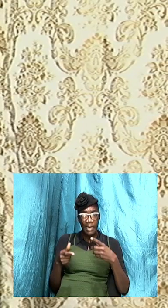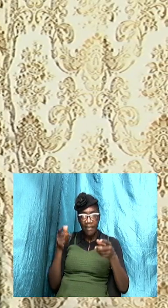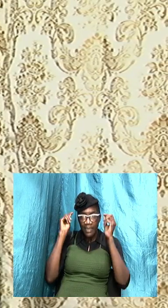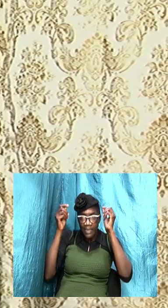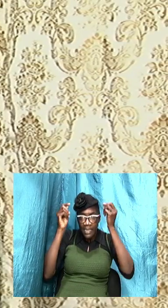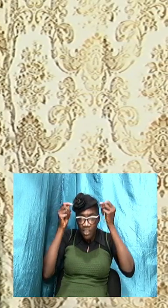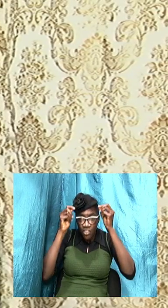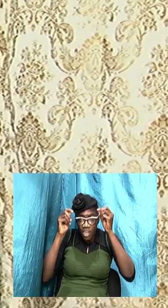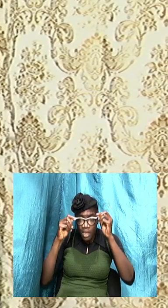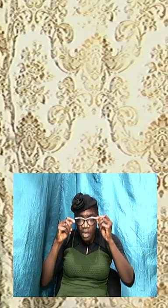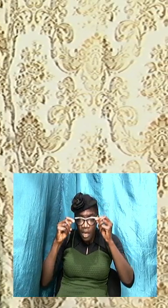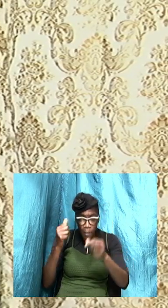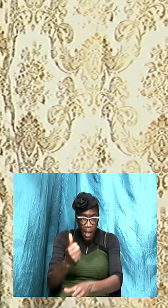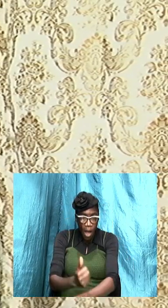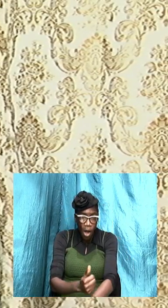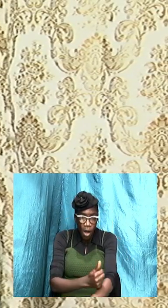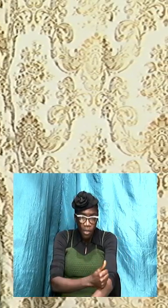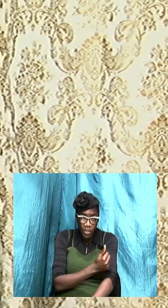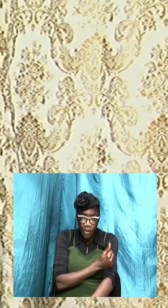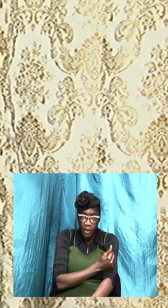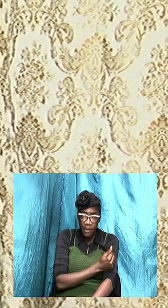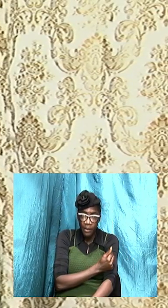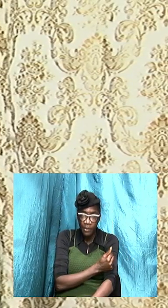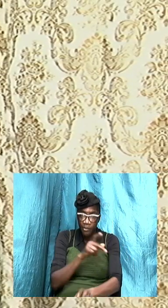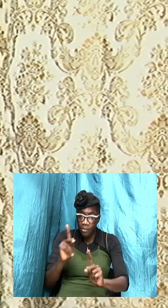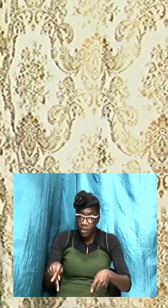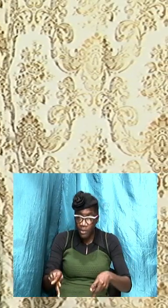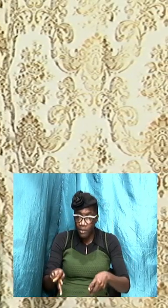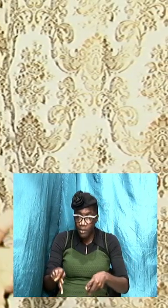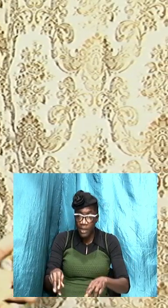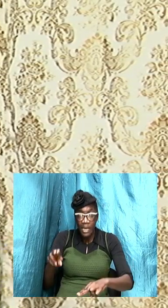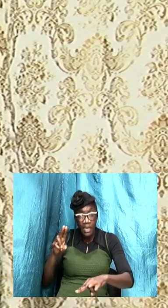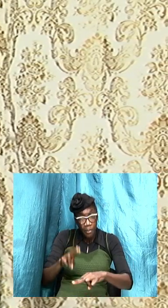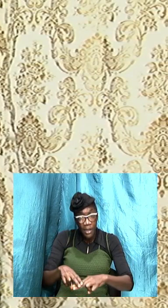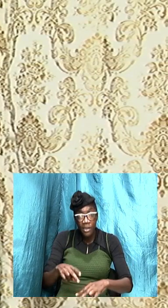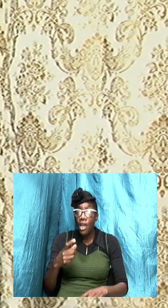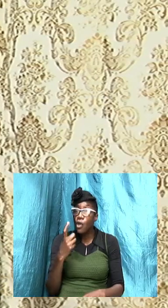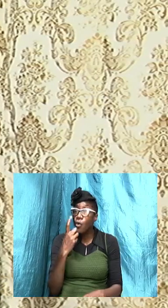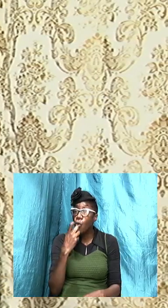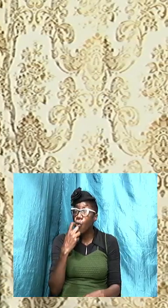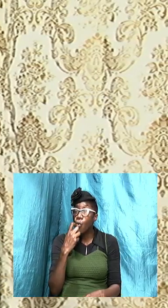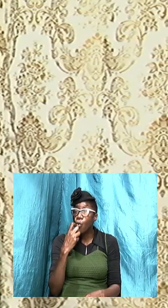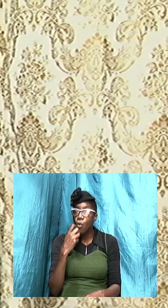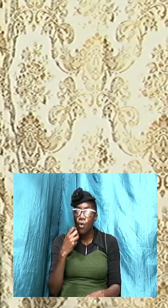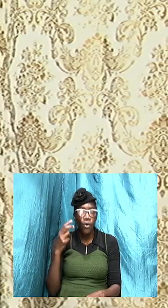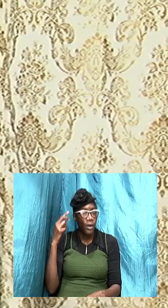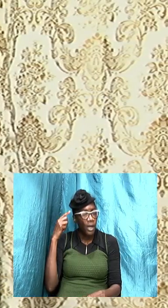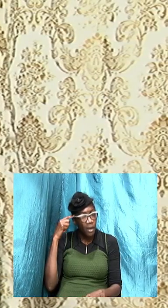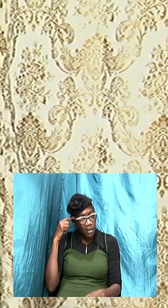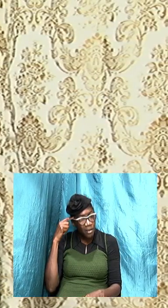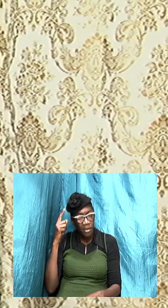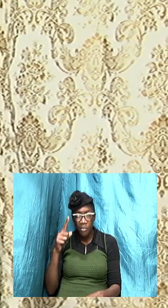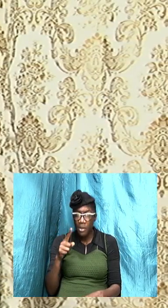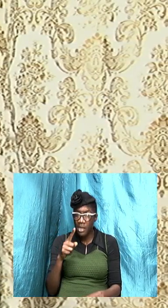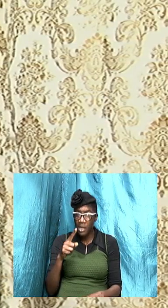source and it depends on who we consider to be authoritative